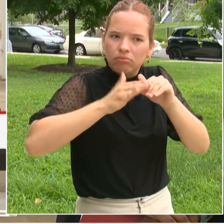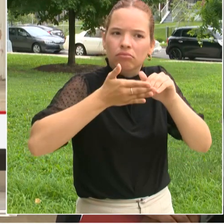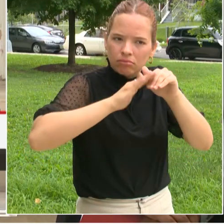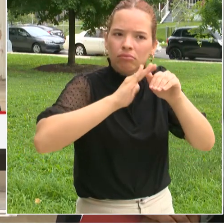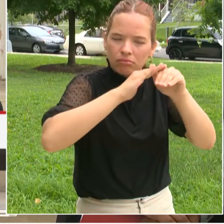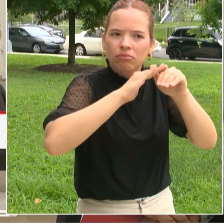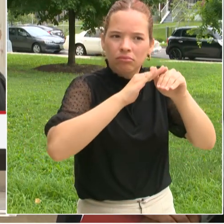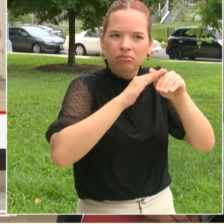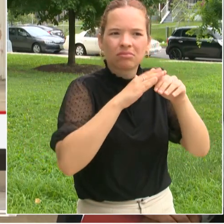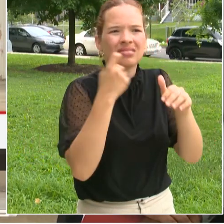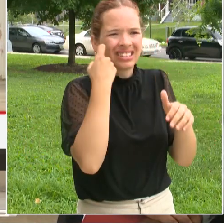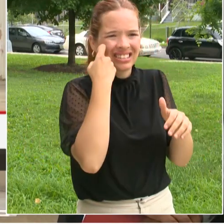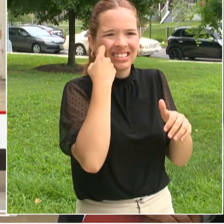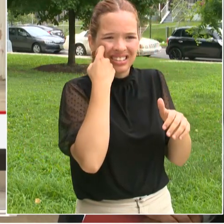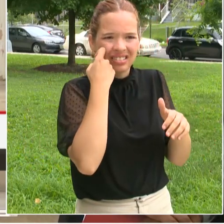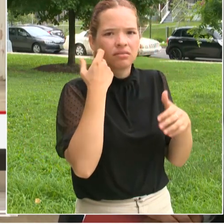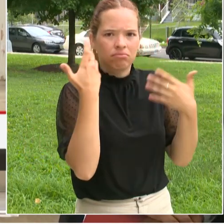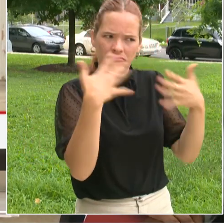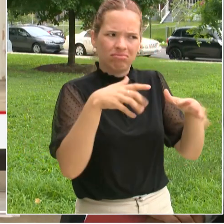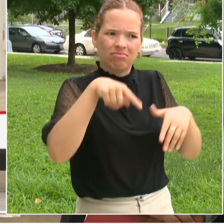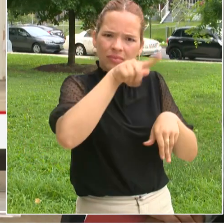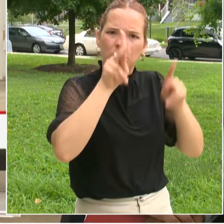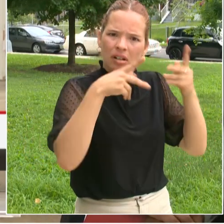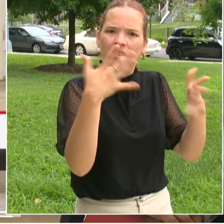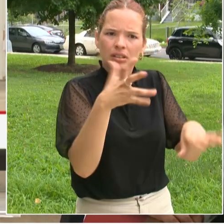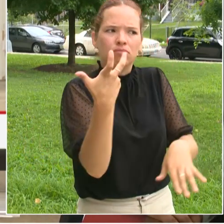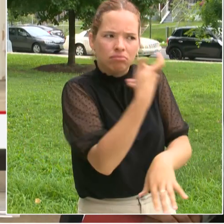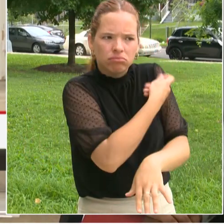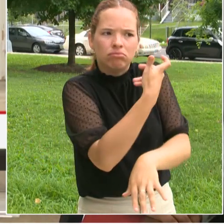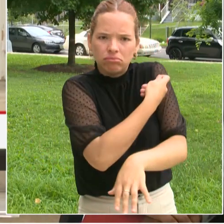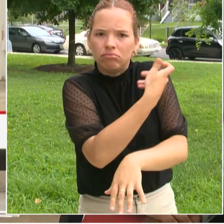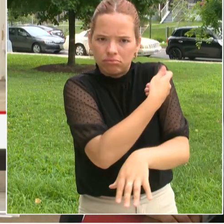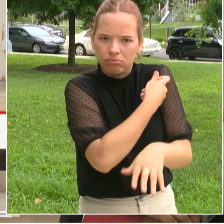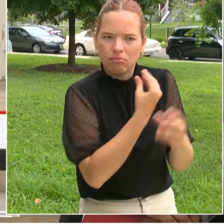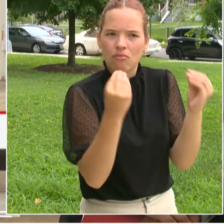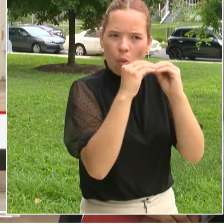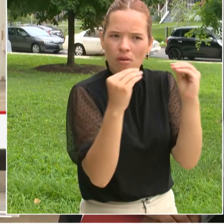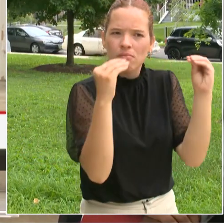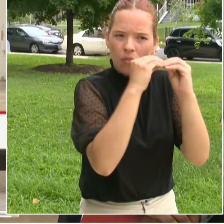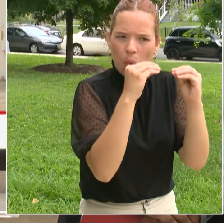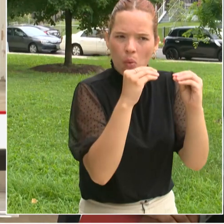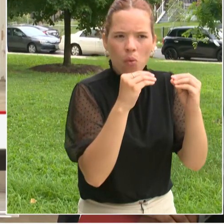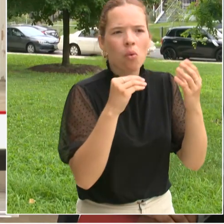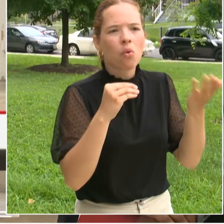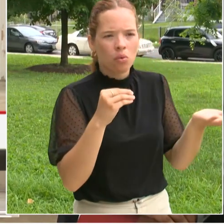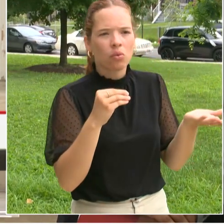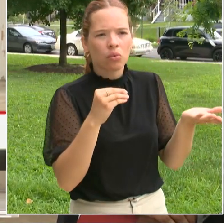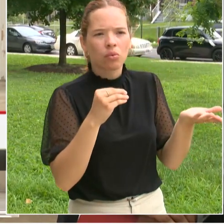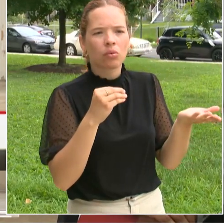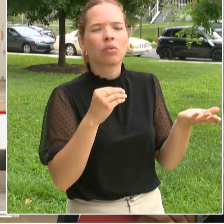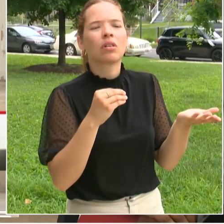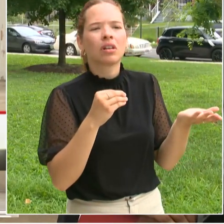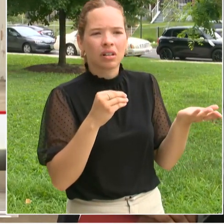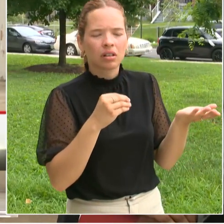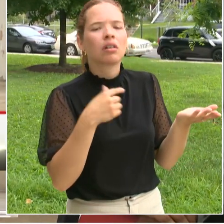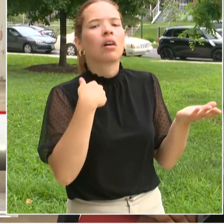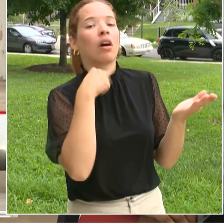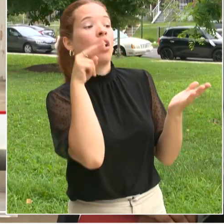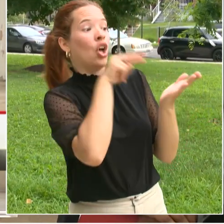use kind of broadly to determine are we ensuring that our kids get immunized. Compliance itself.